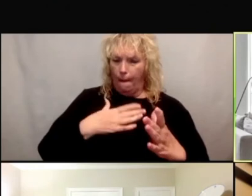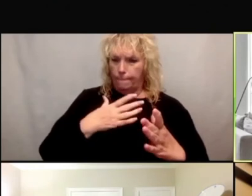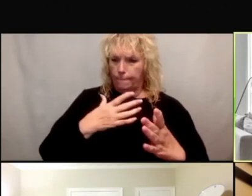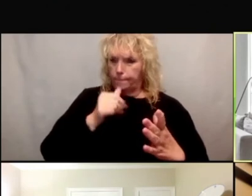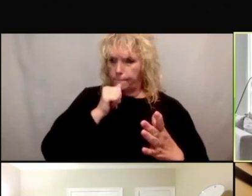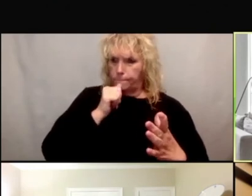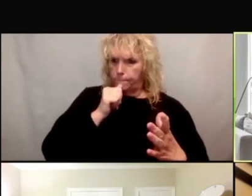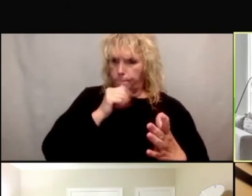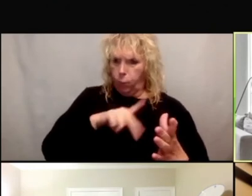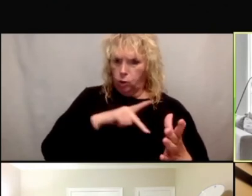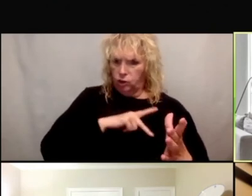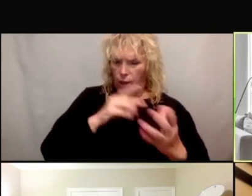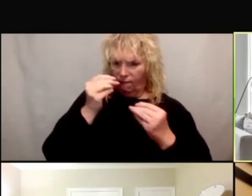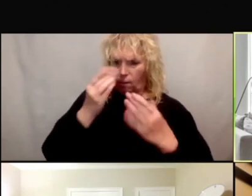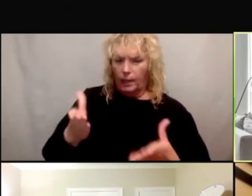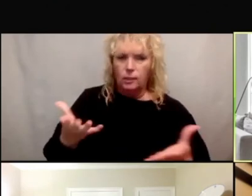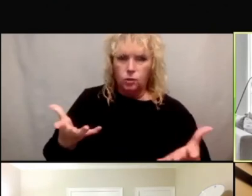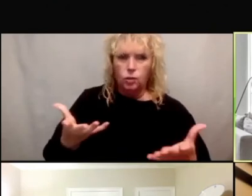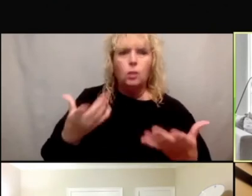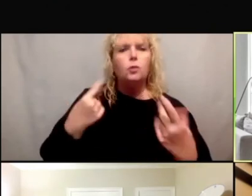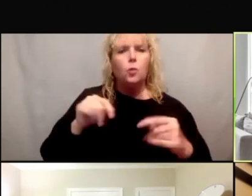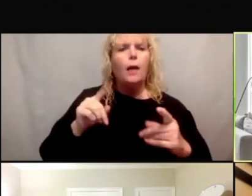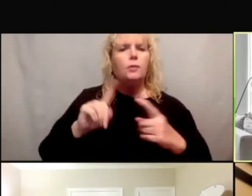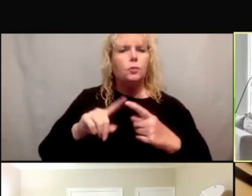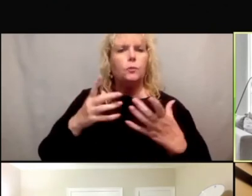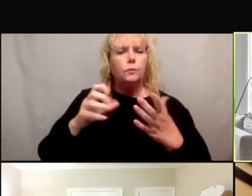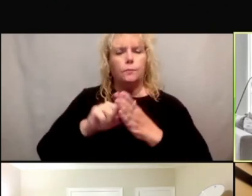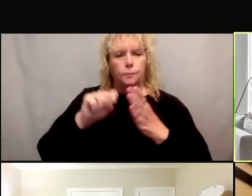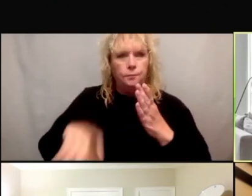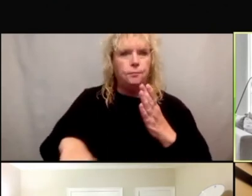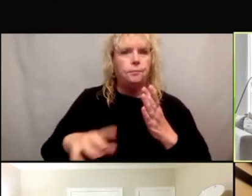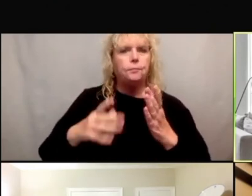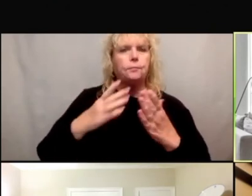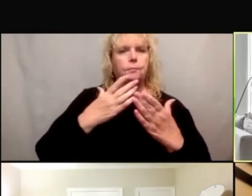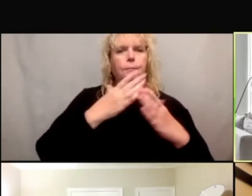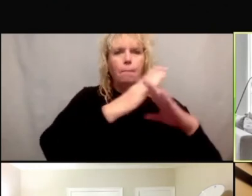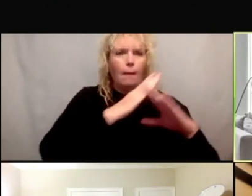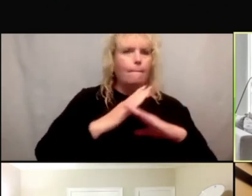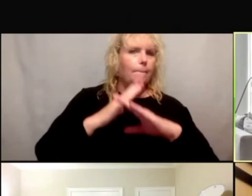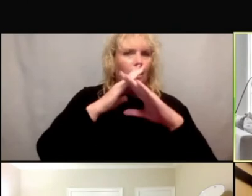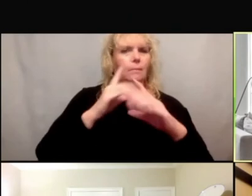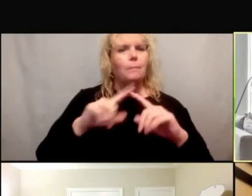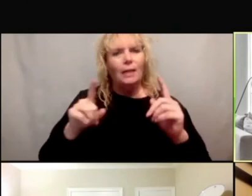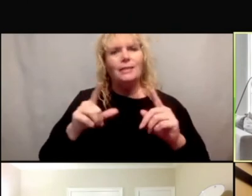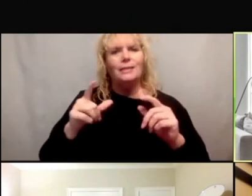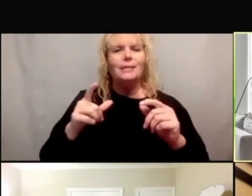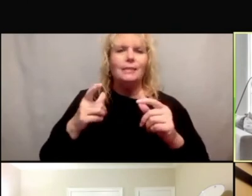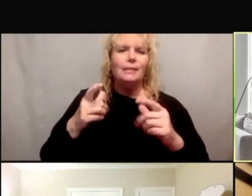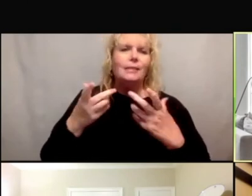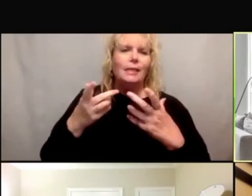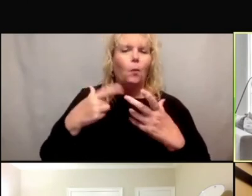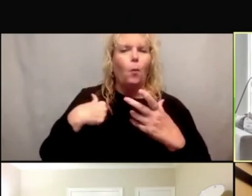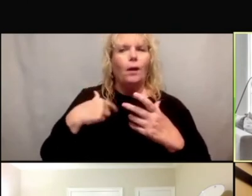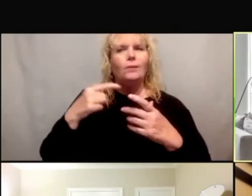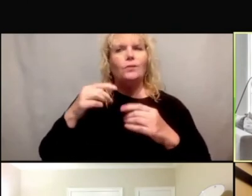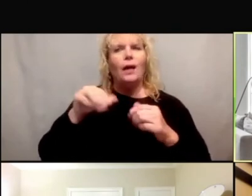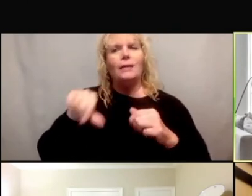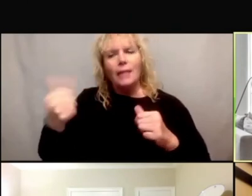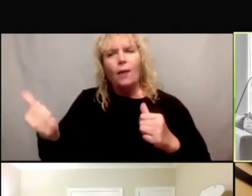logistical and travel barriers to access, on one hand, we're facing new barriers as we transition to a digital environment.